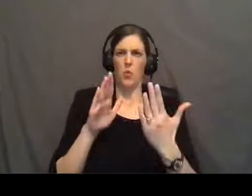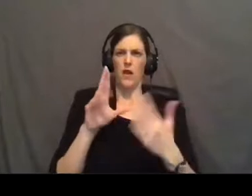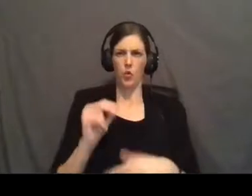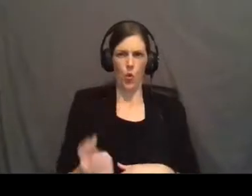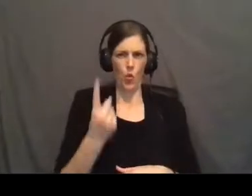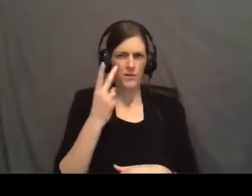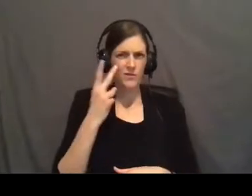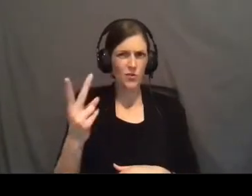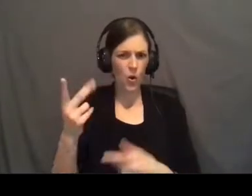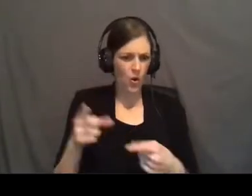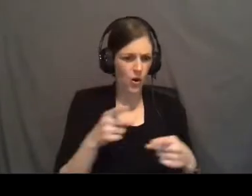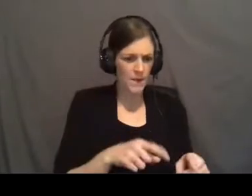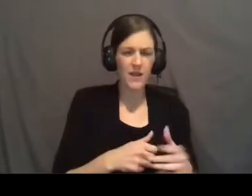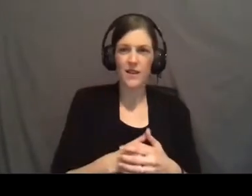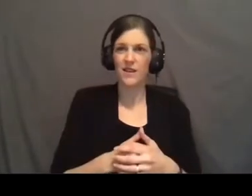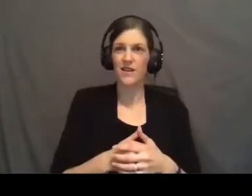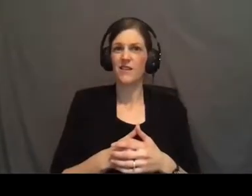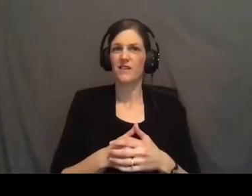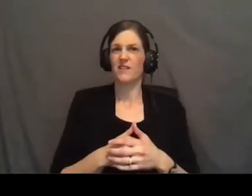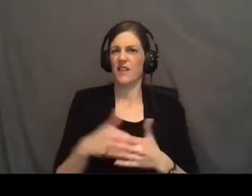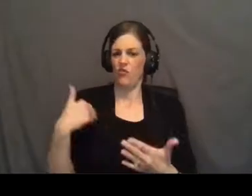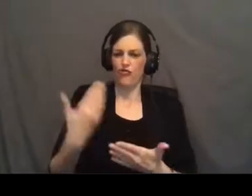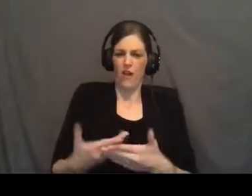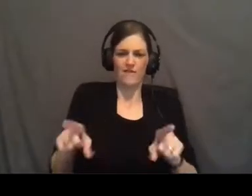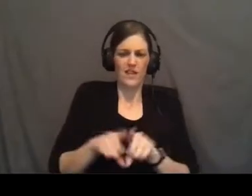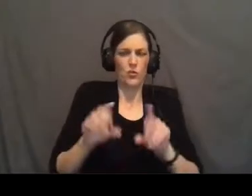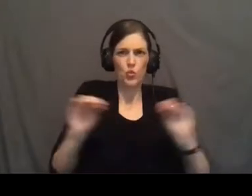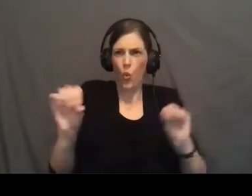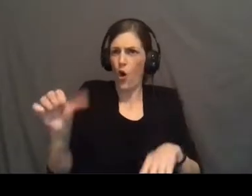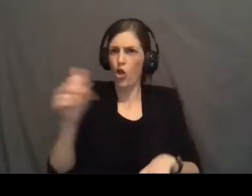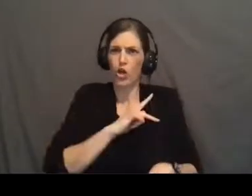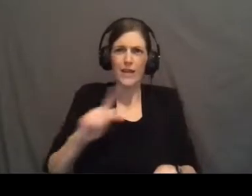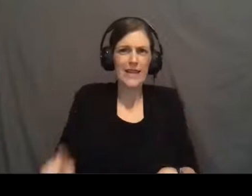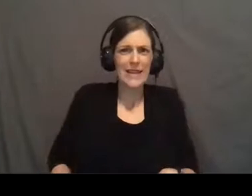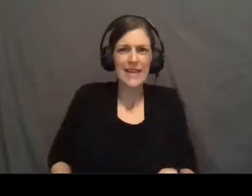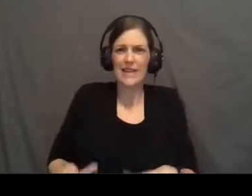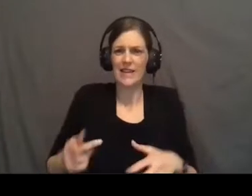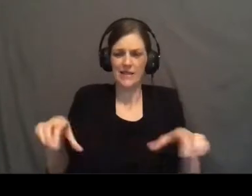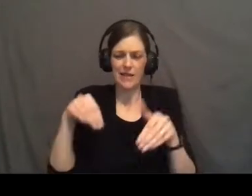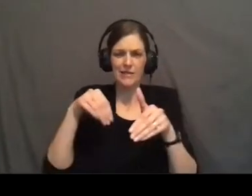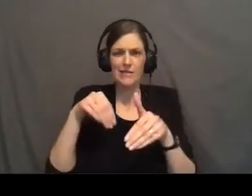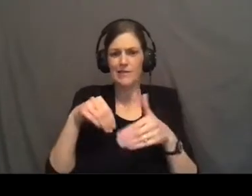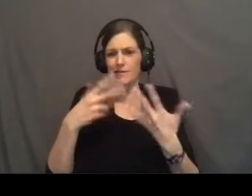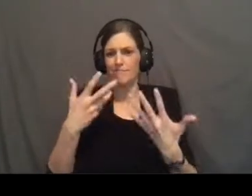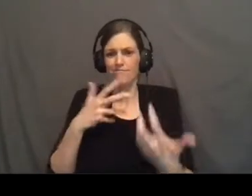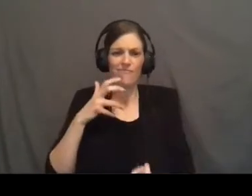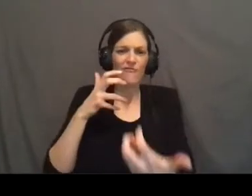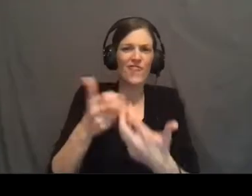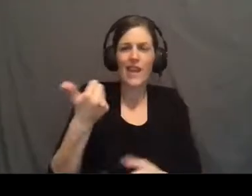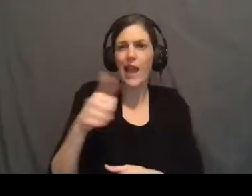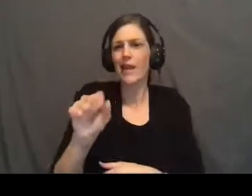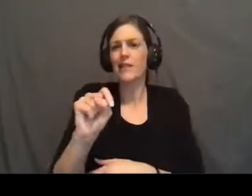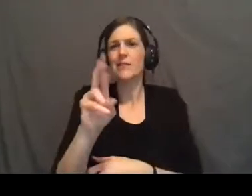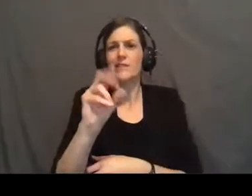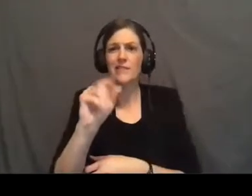coming. He came as a king unlike any other king. He doesn't embody any stereotype of any kind of hero,